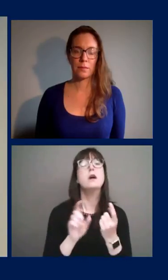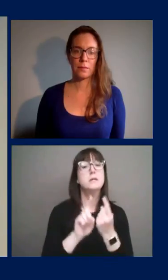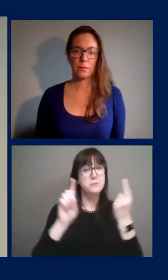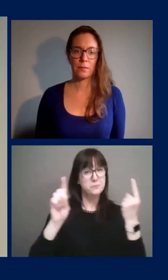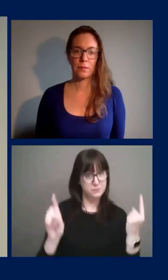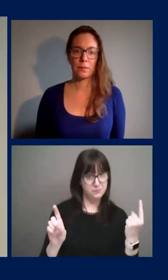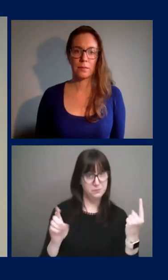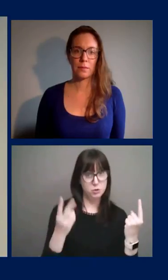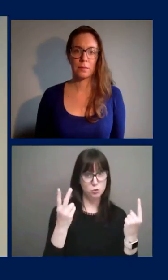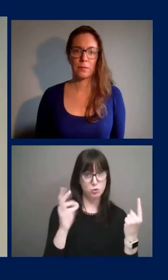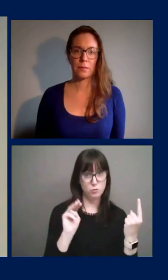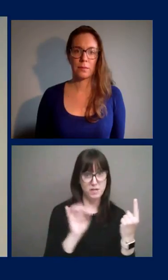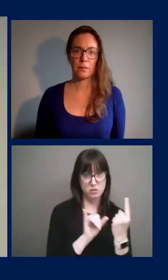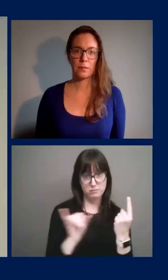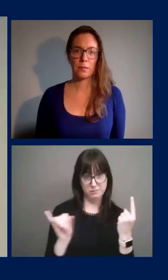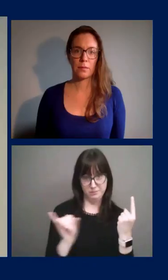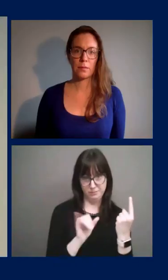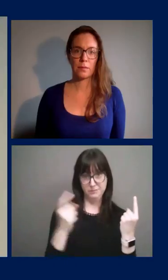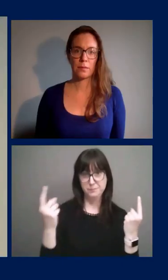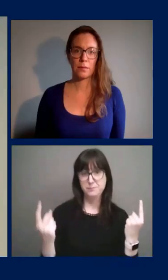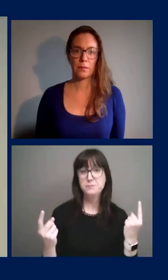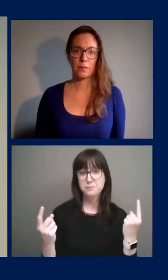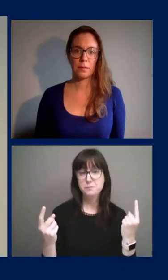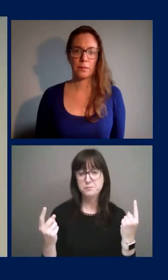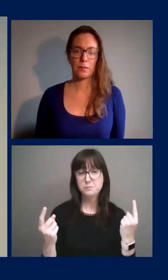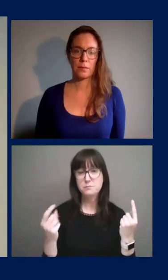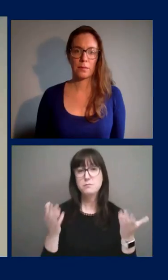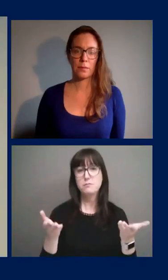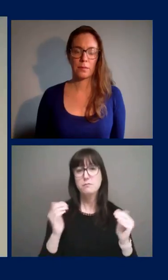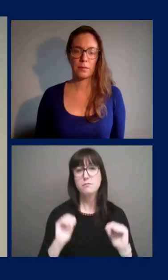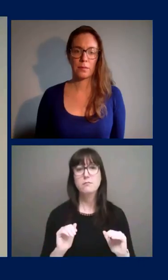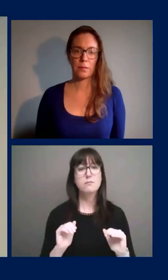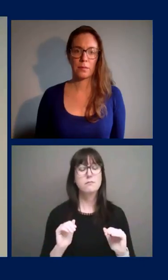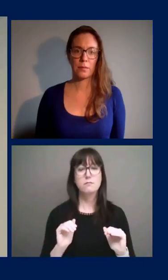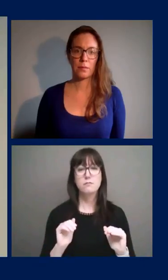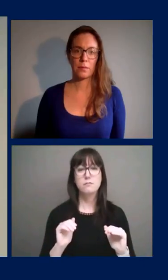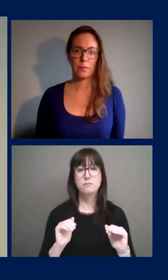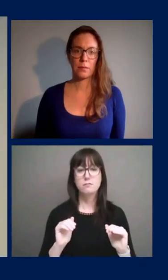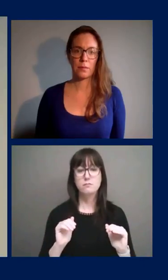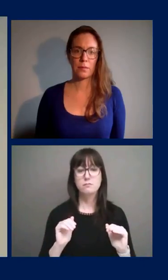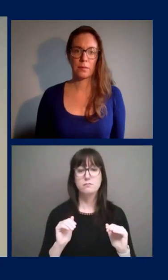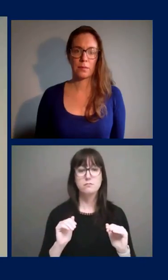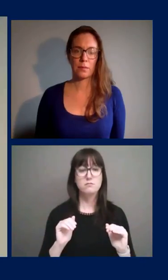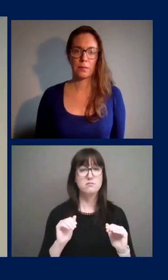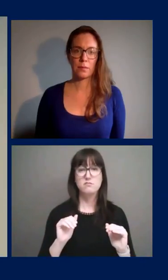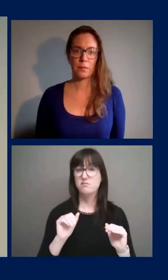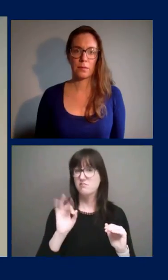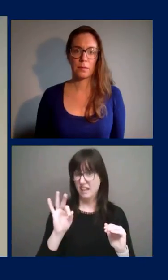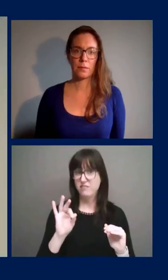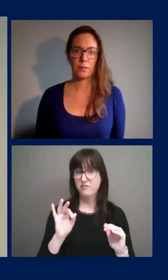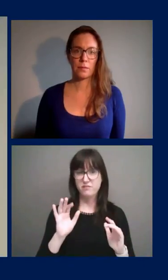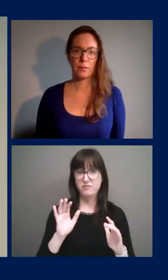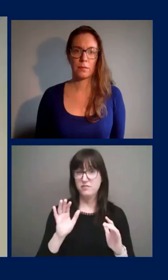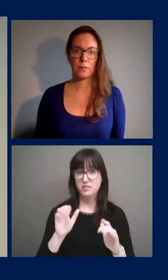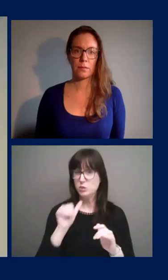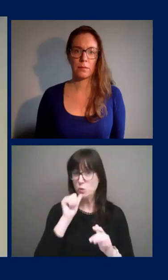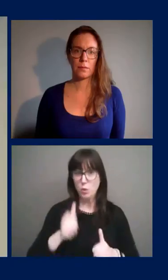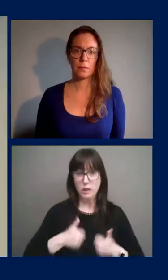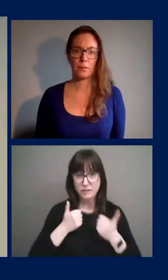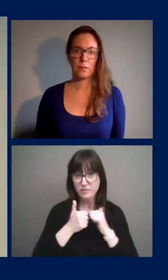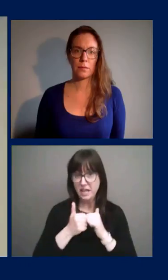of 2 meters or 6 feet as much as possible. Limiting close contact to those within your own household as much as possible.